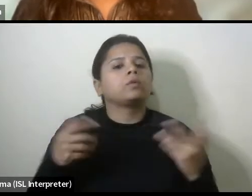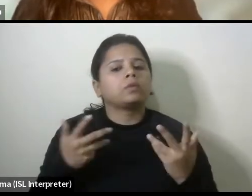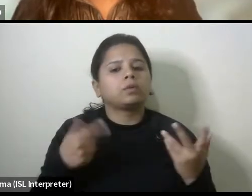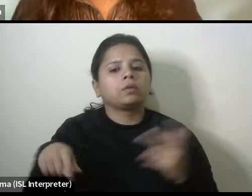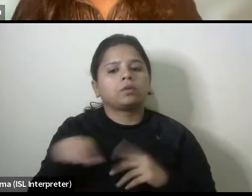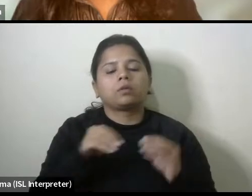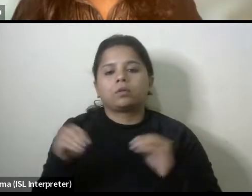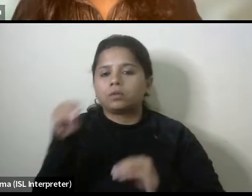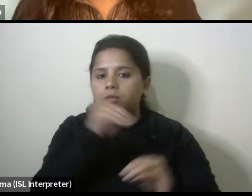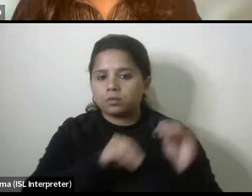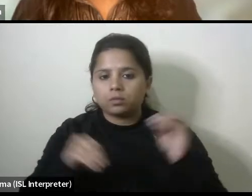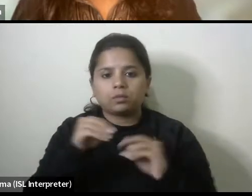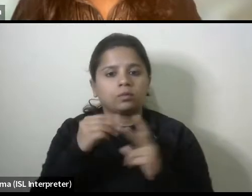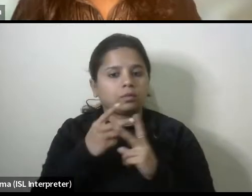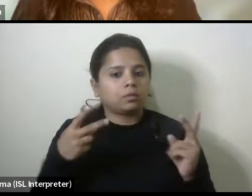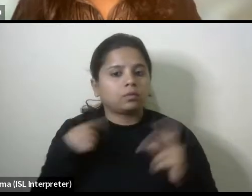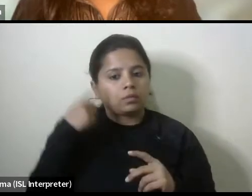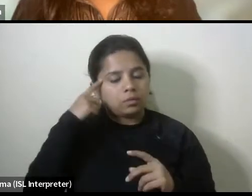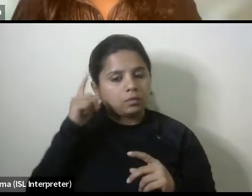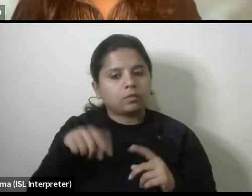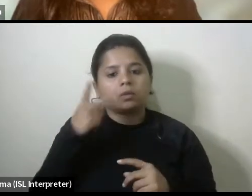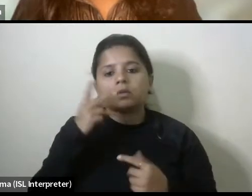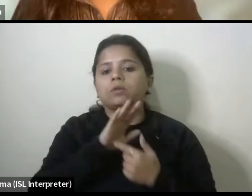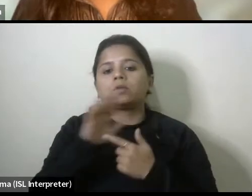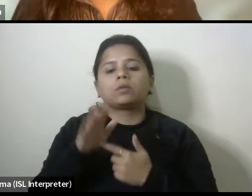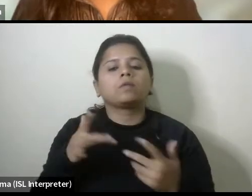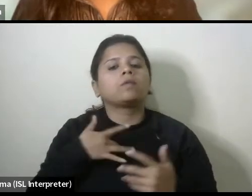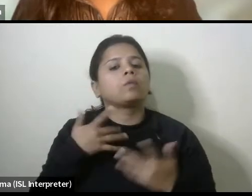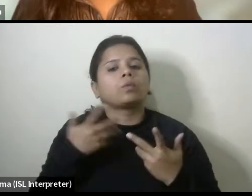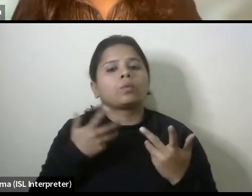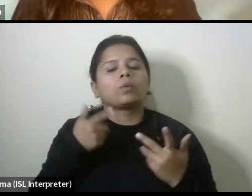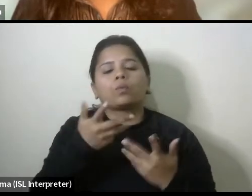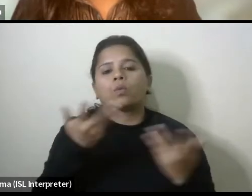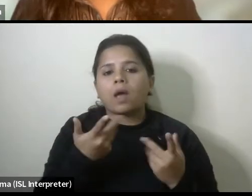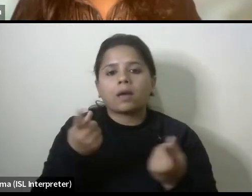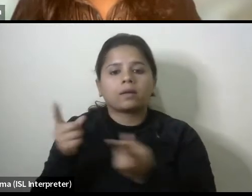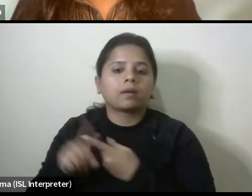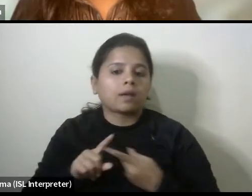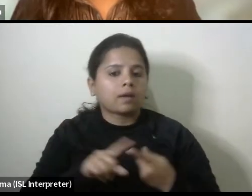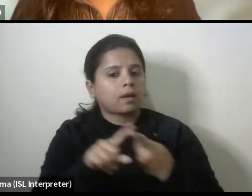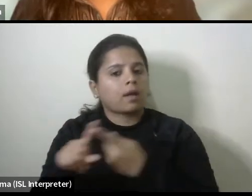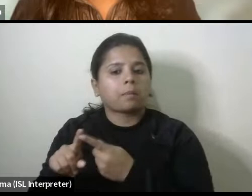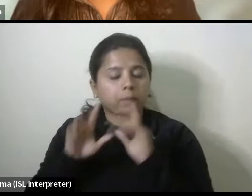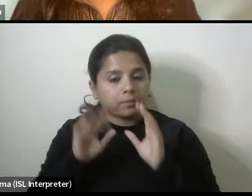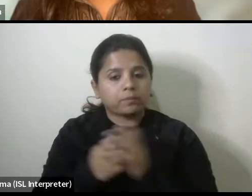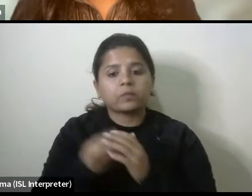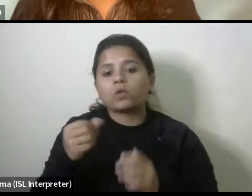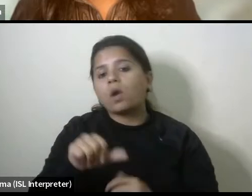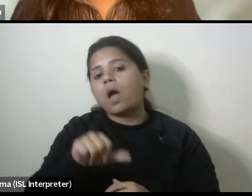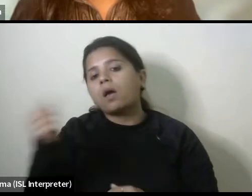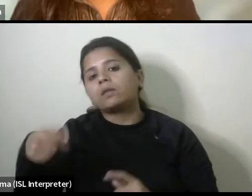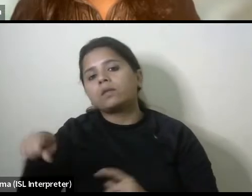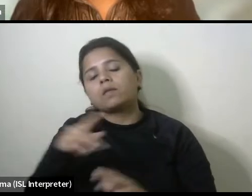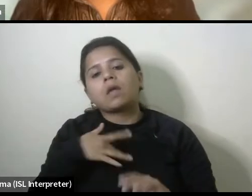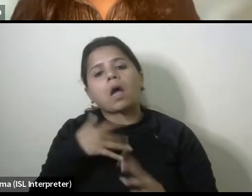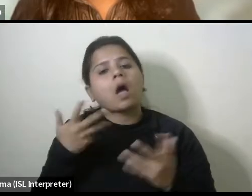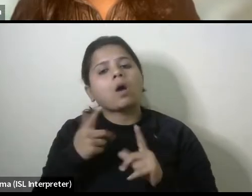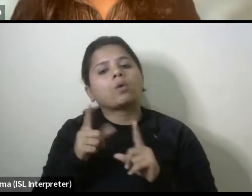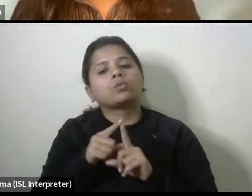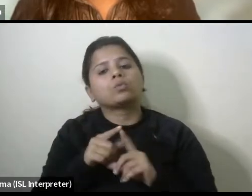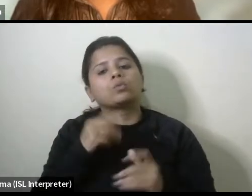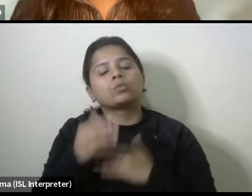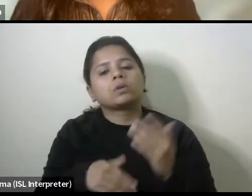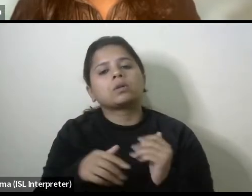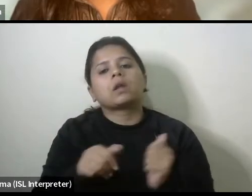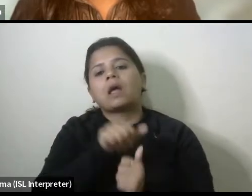move from the guidelines and also to look at what is other what is happening at the other end how are these uh assistive